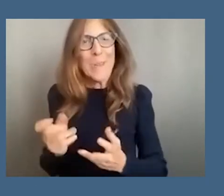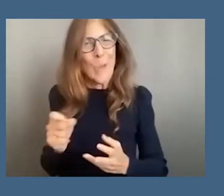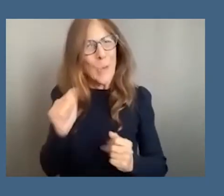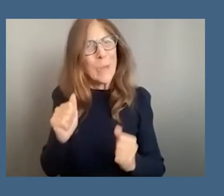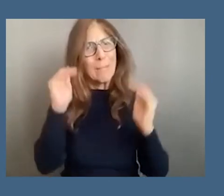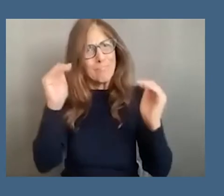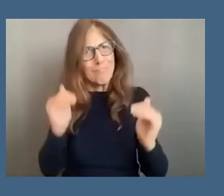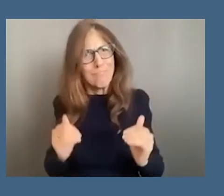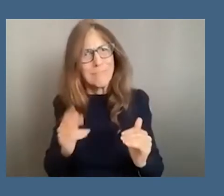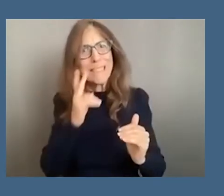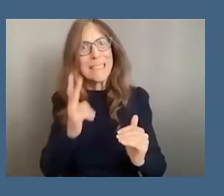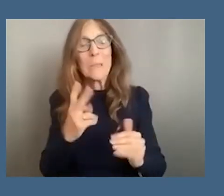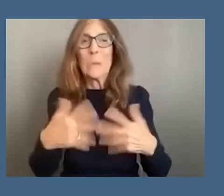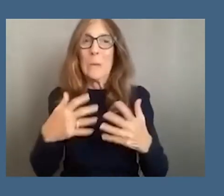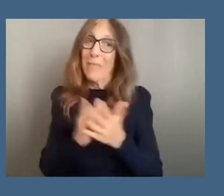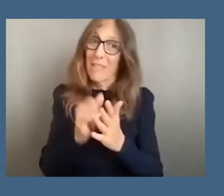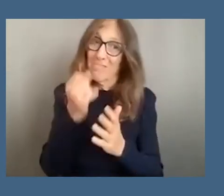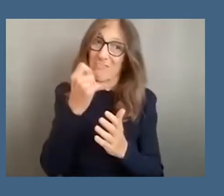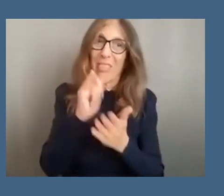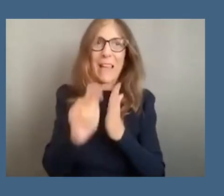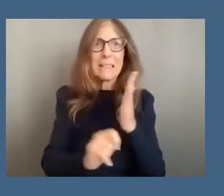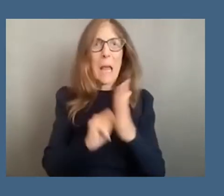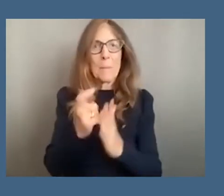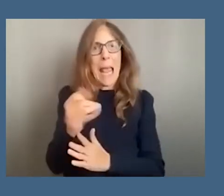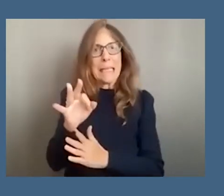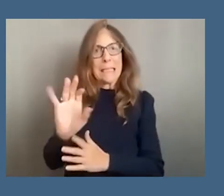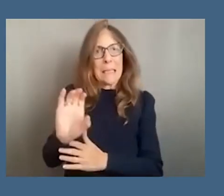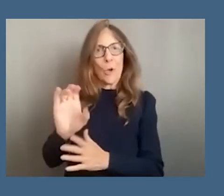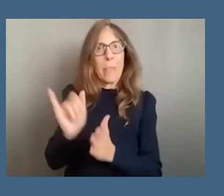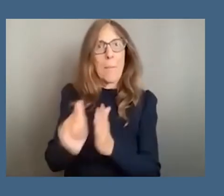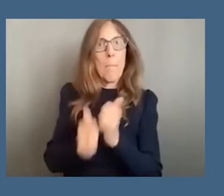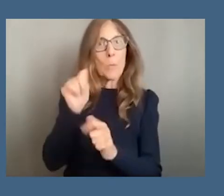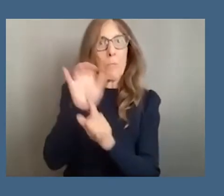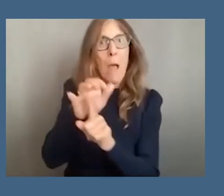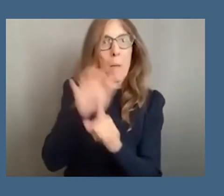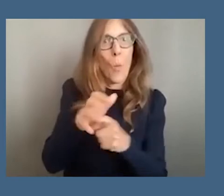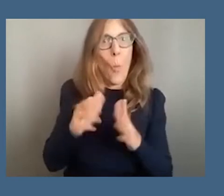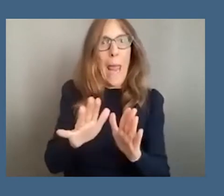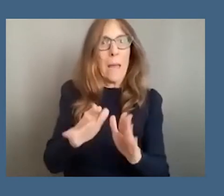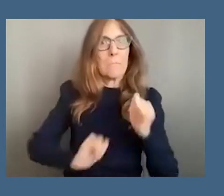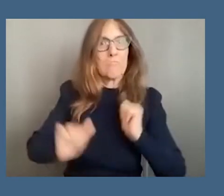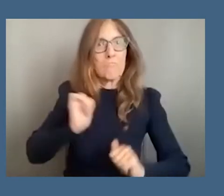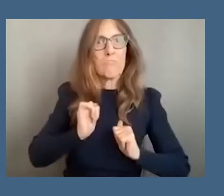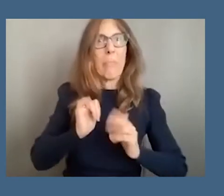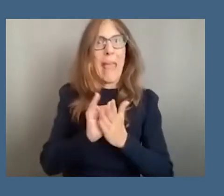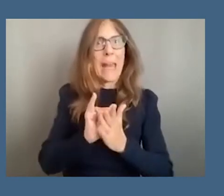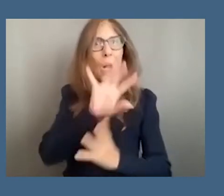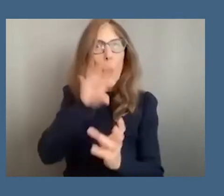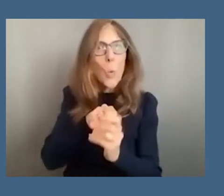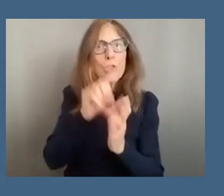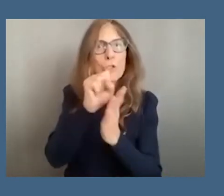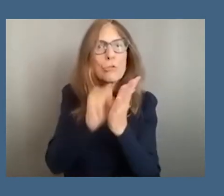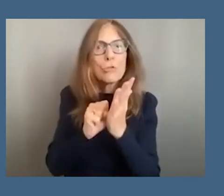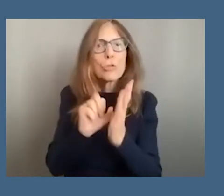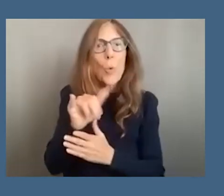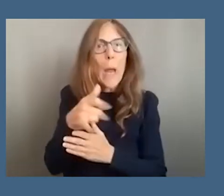uh which was the most popular form of the 19th century uh instilled cultural scripts that people took as the